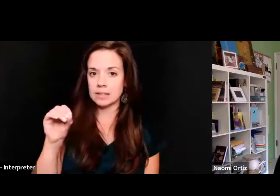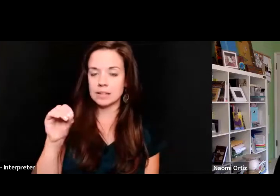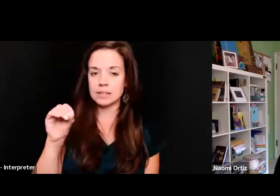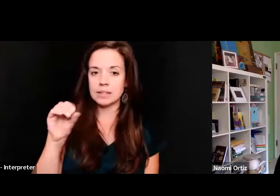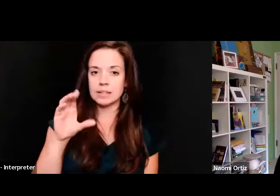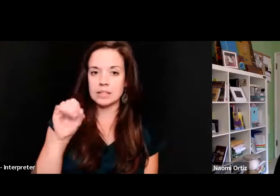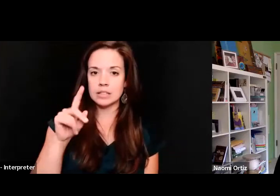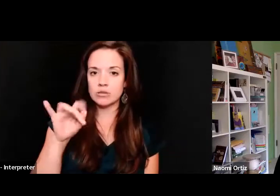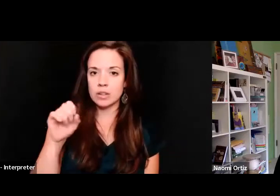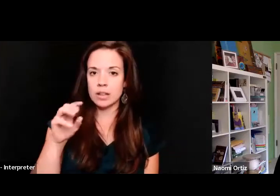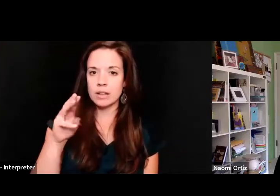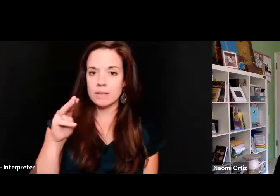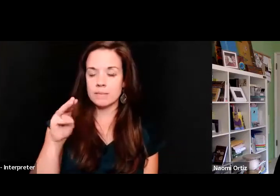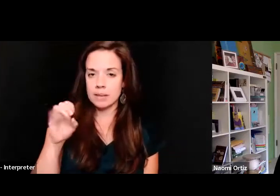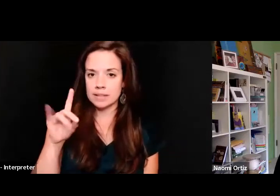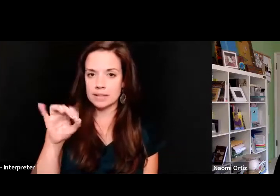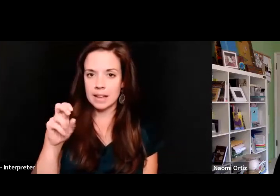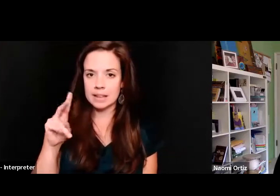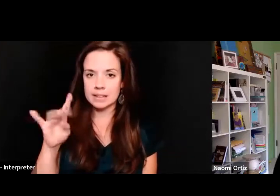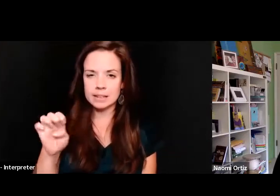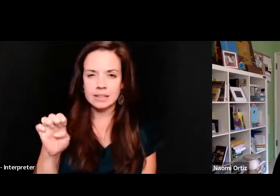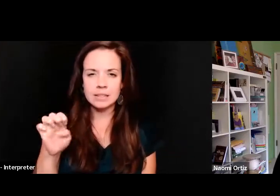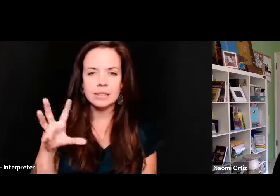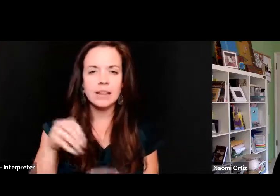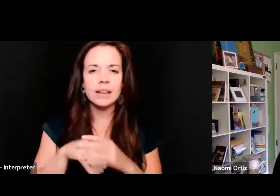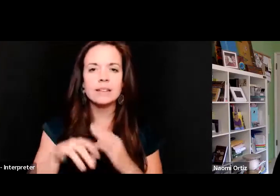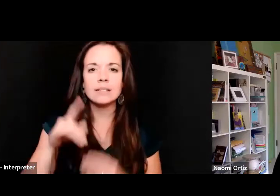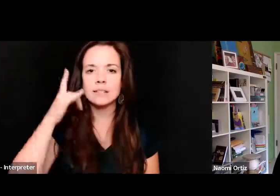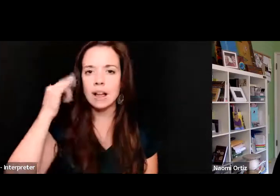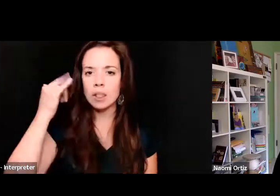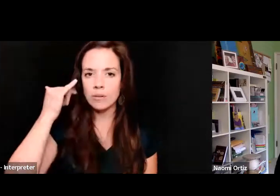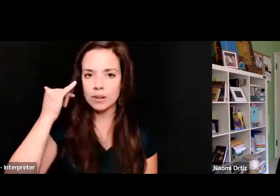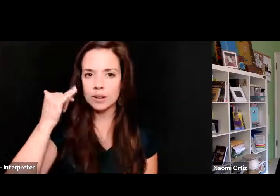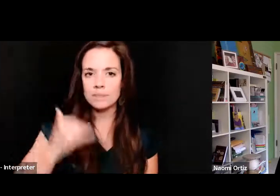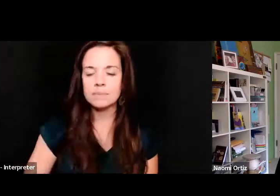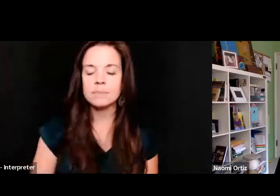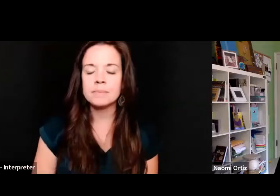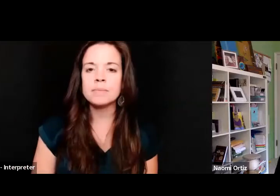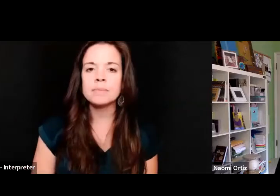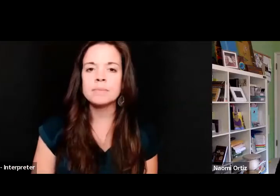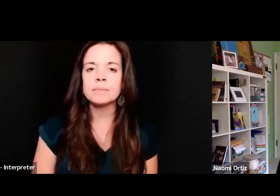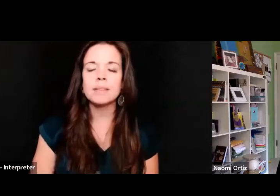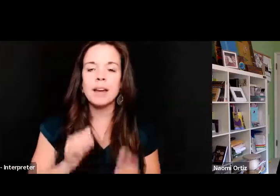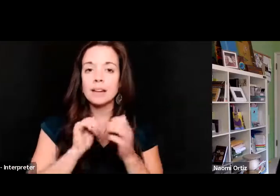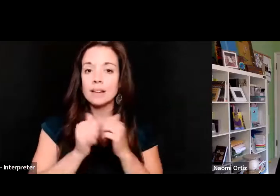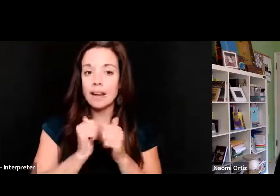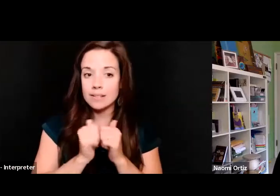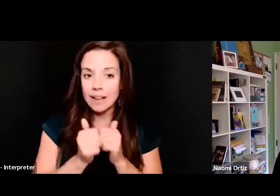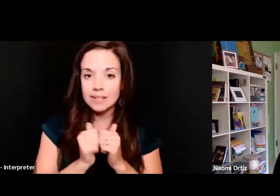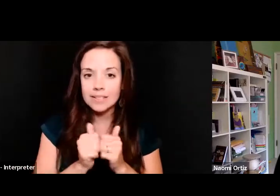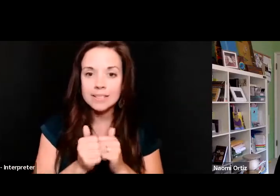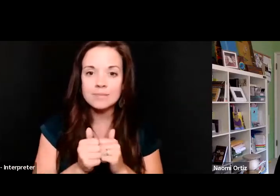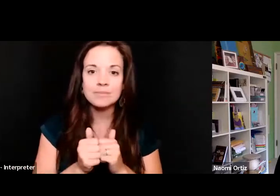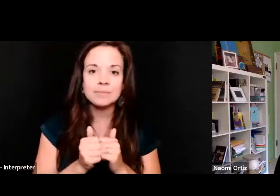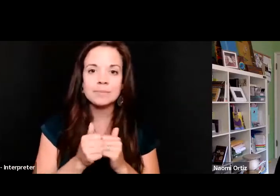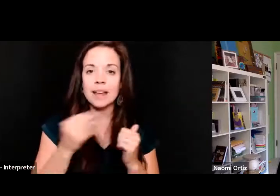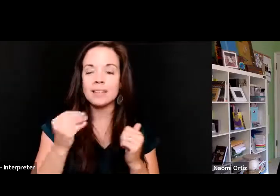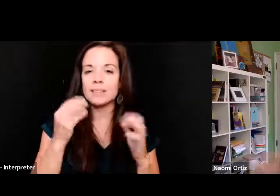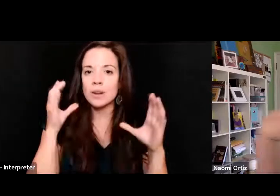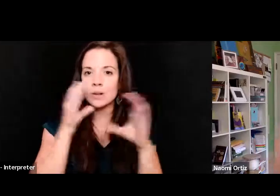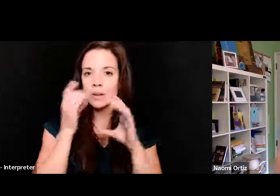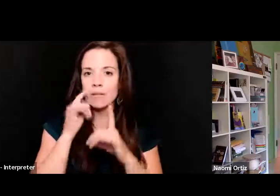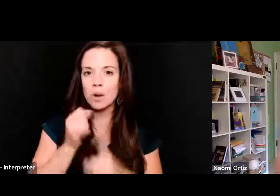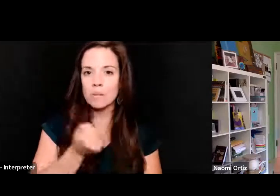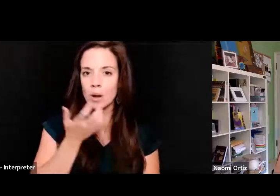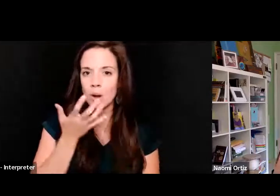in California had a contest and they were looking for poems